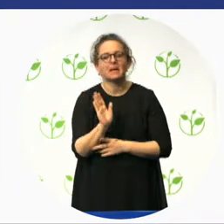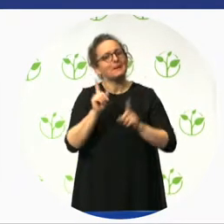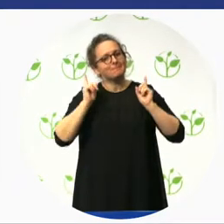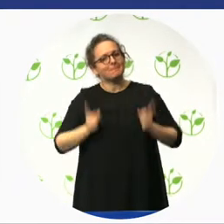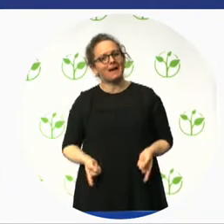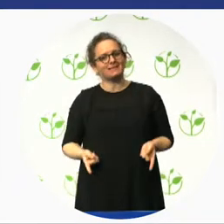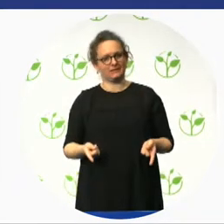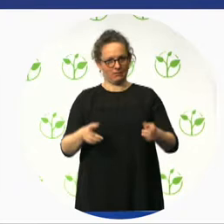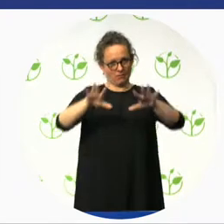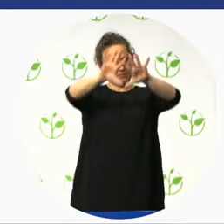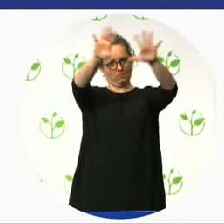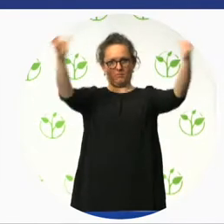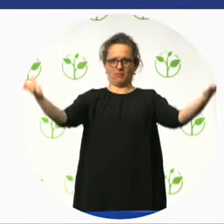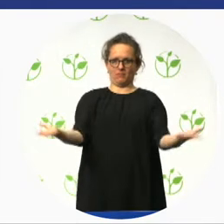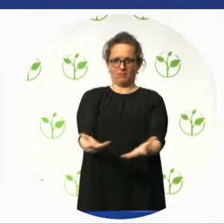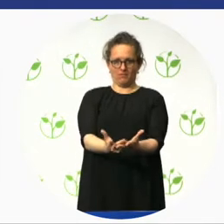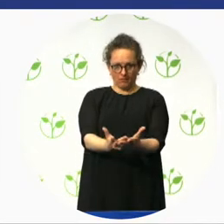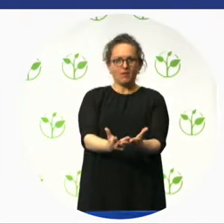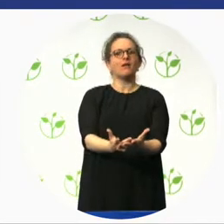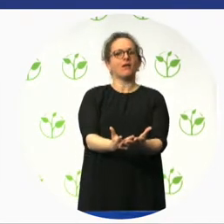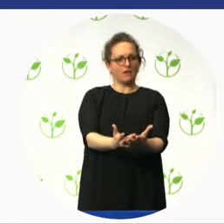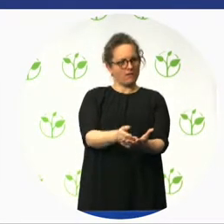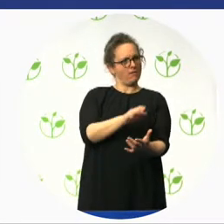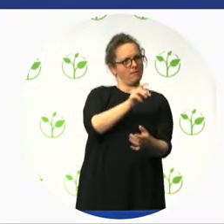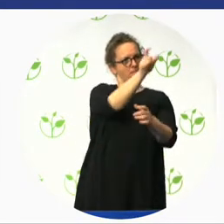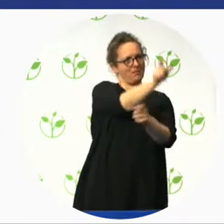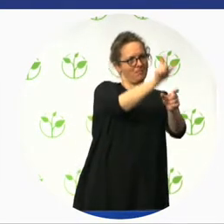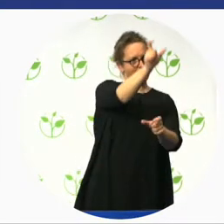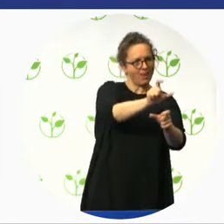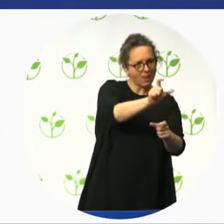focusing on universal design principles, and creating inclusion.